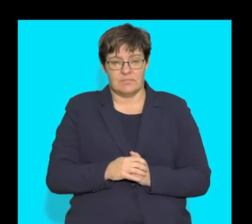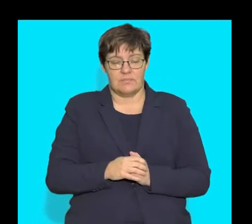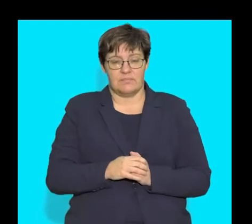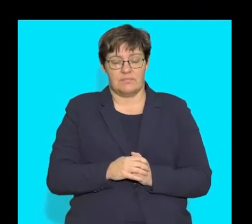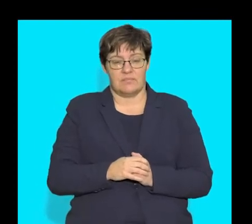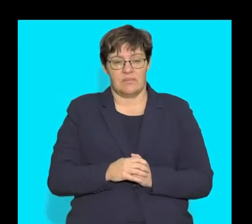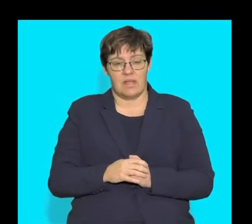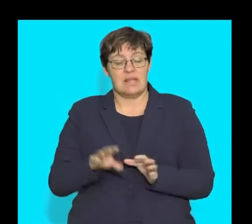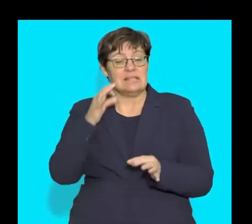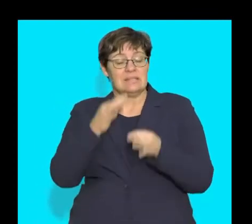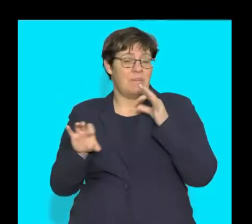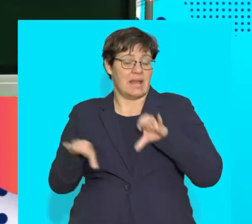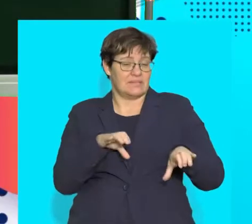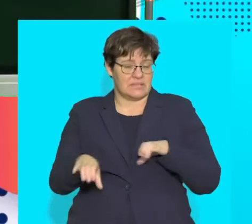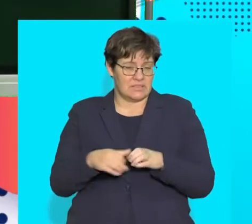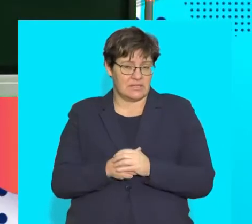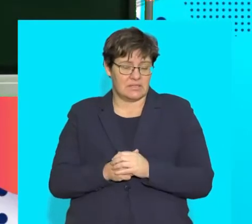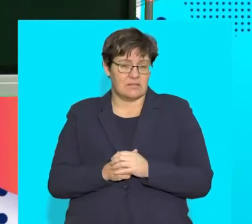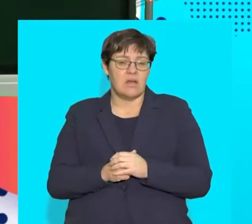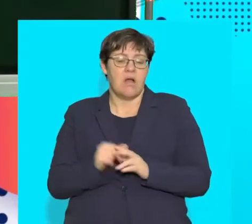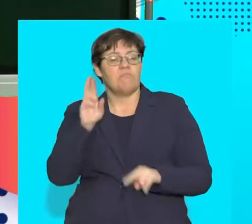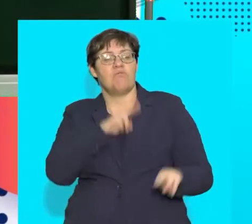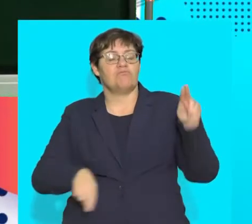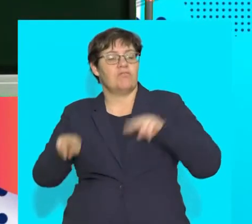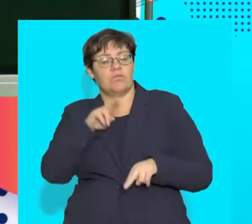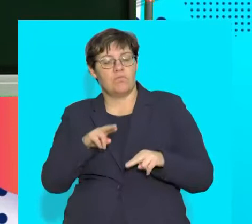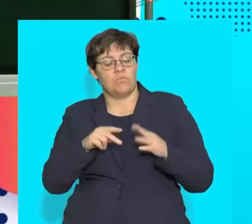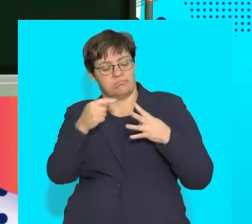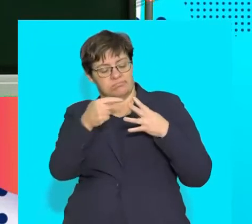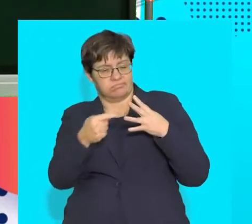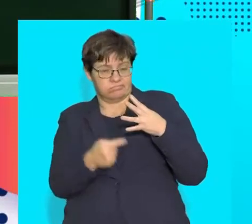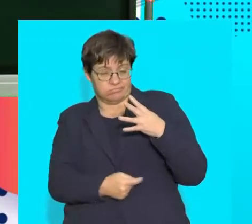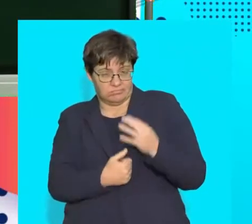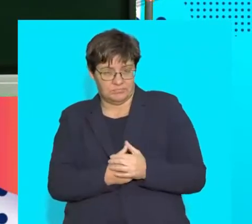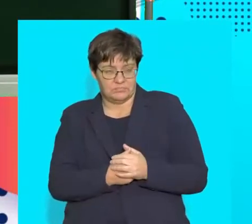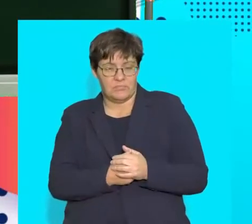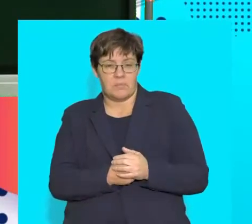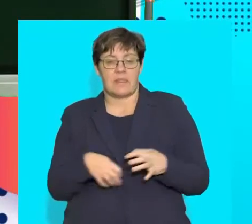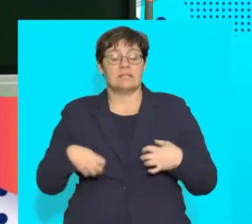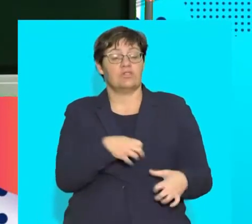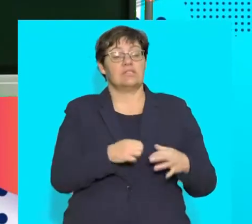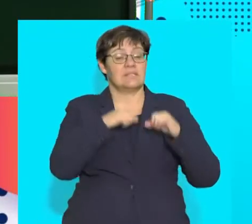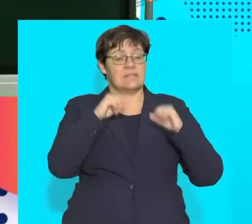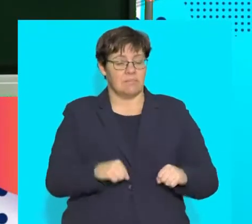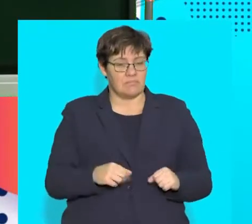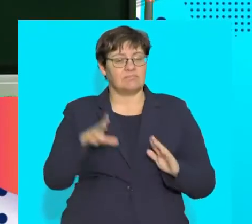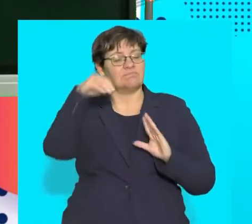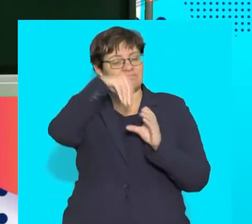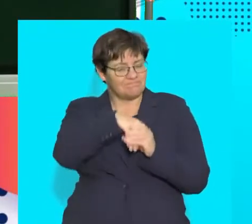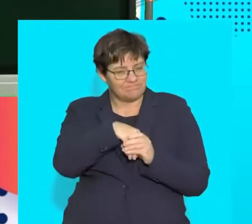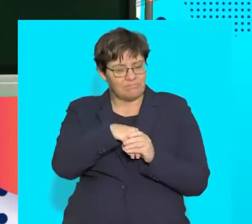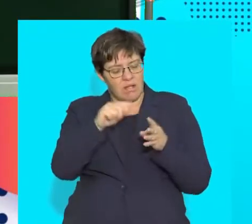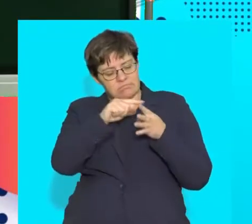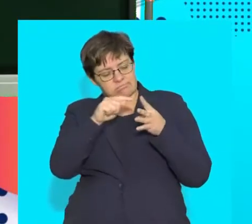simple activity we were able to review the different parts. Remember that the digestive system contains a whole lot of parts